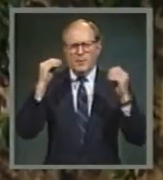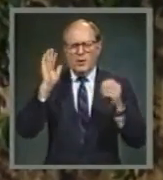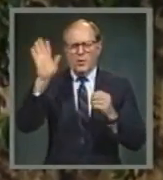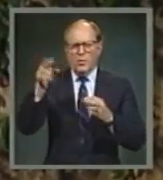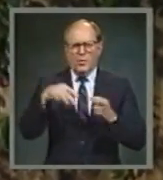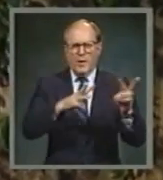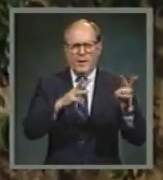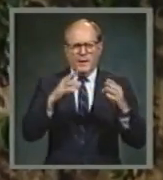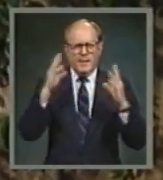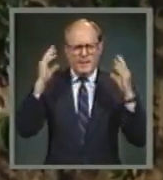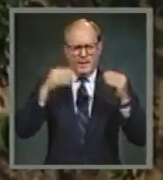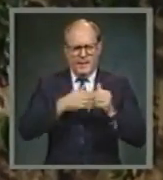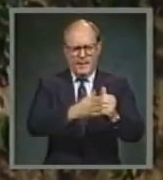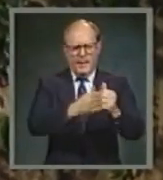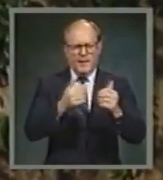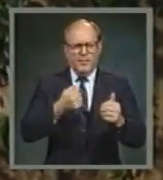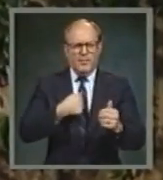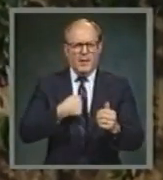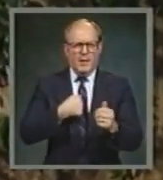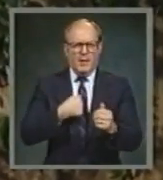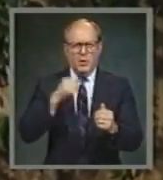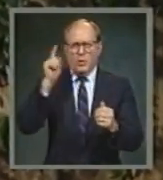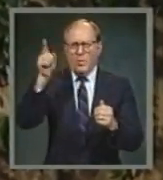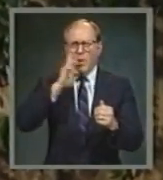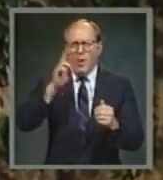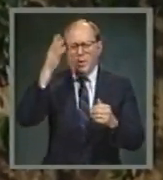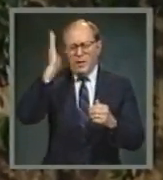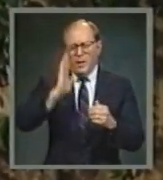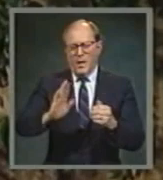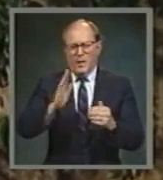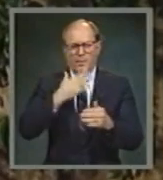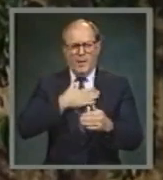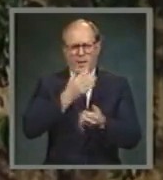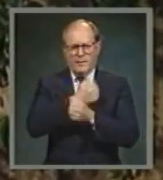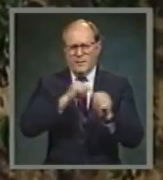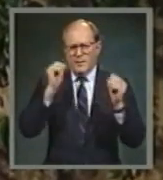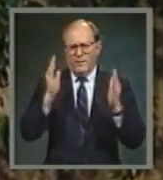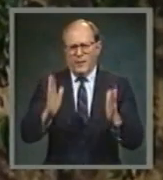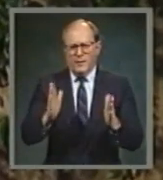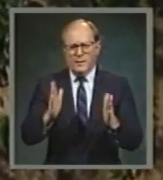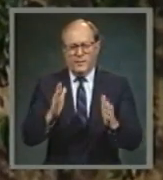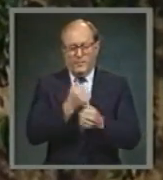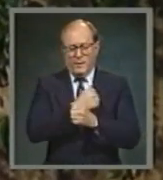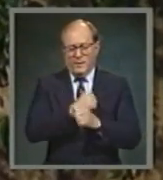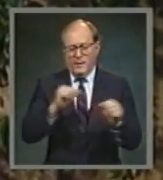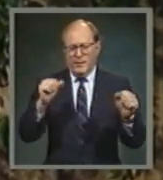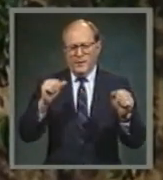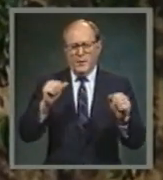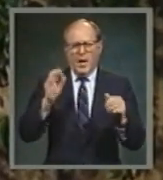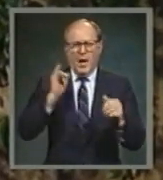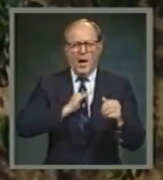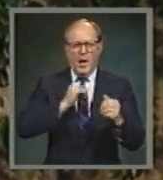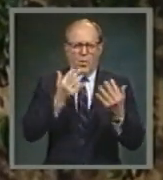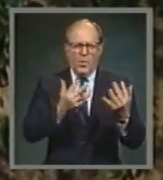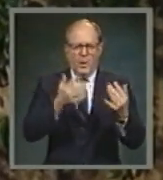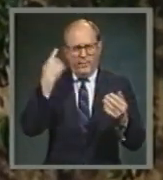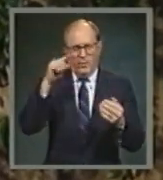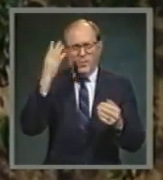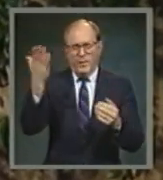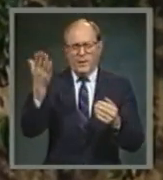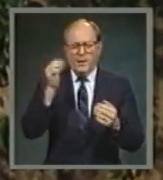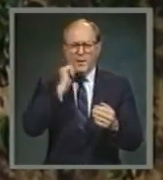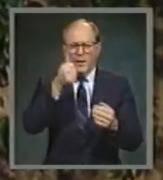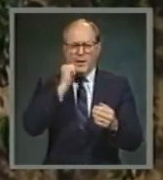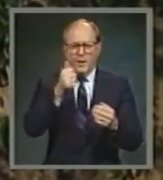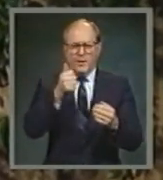in thy truth and teach me, for thou art the God of my salvation. On thee do I wait all the day. Well, that's an appropriate